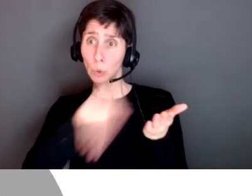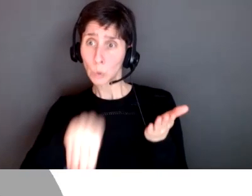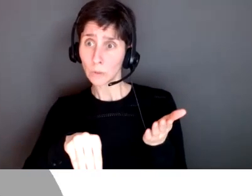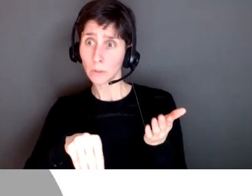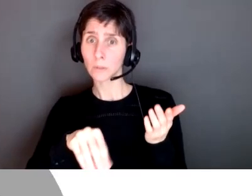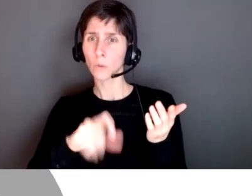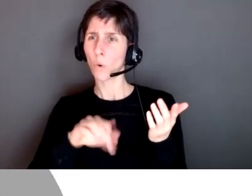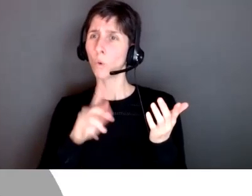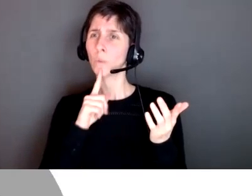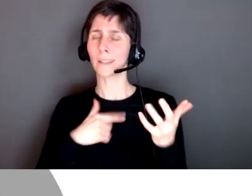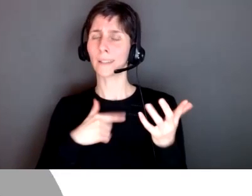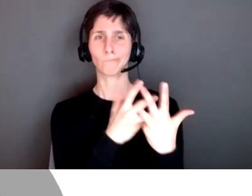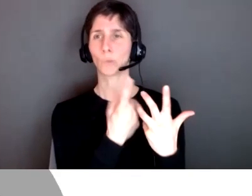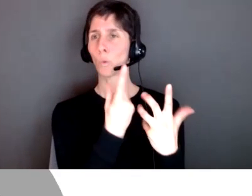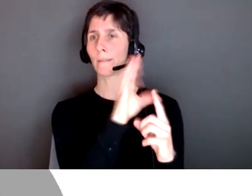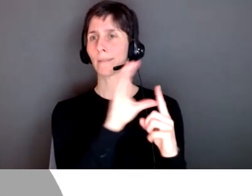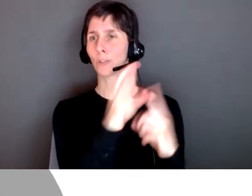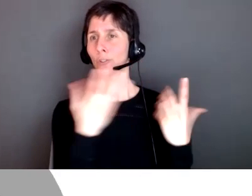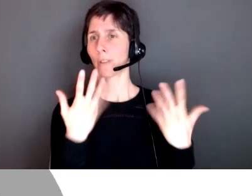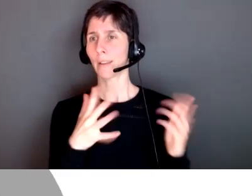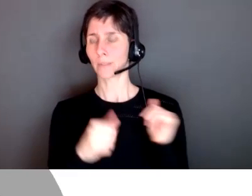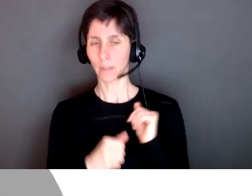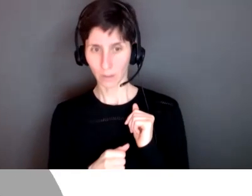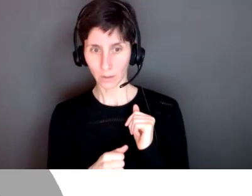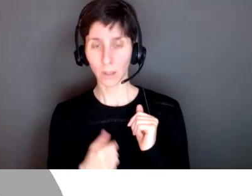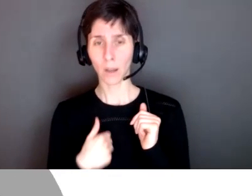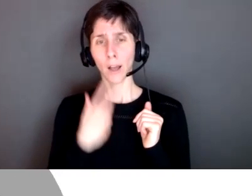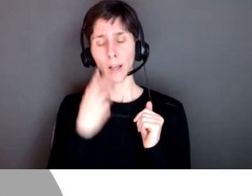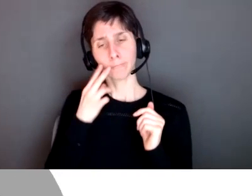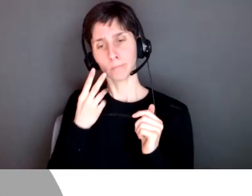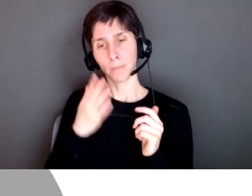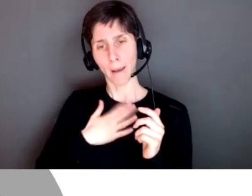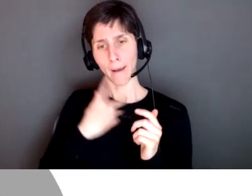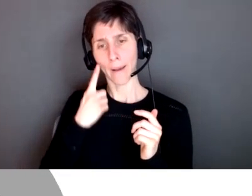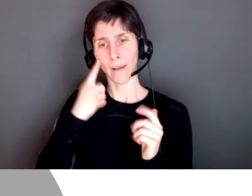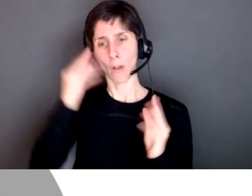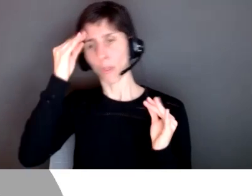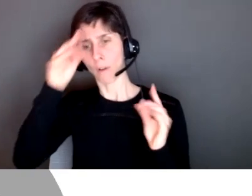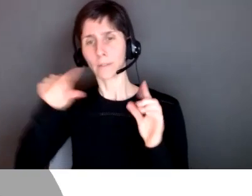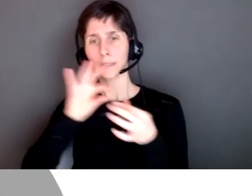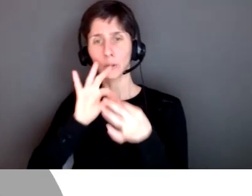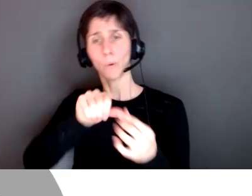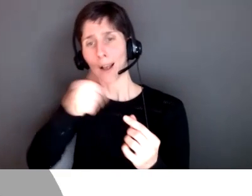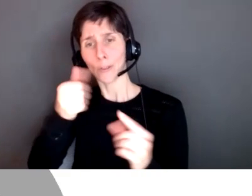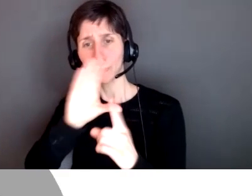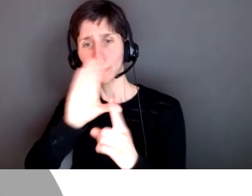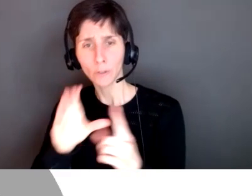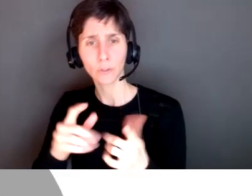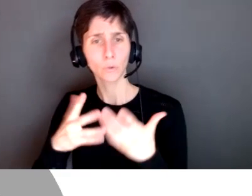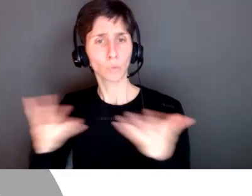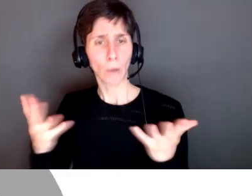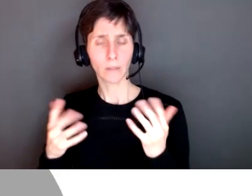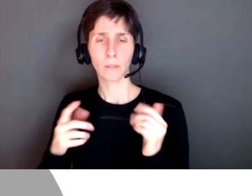of culture what is my vision of other cultures and other ways of learning so we have to make that sort of self-awareness